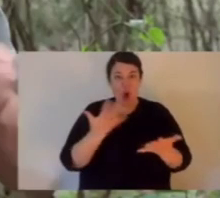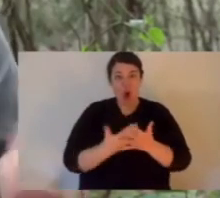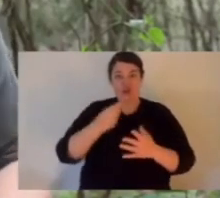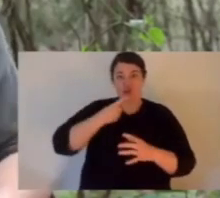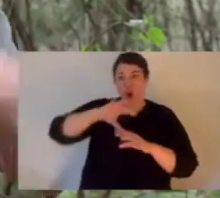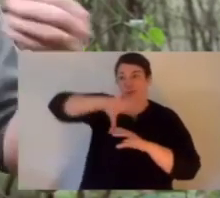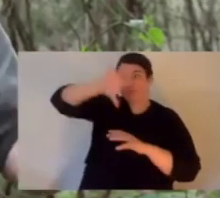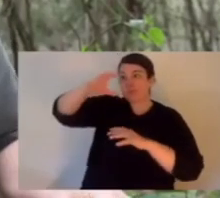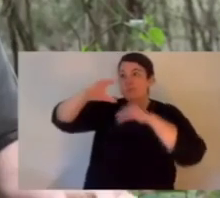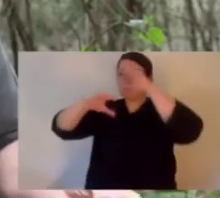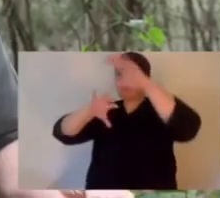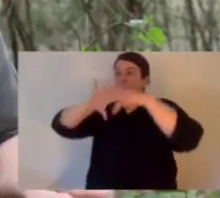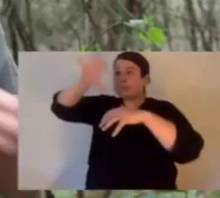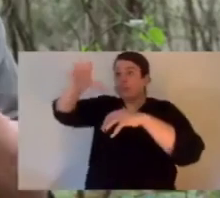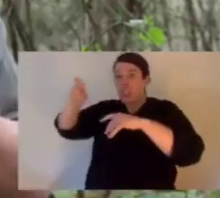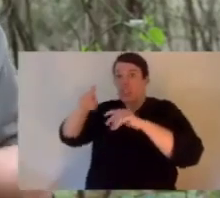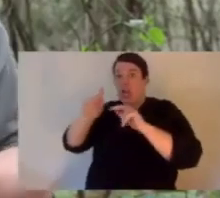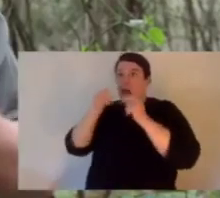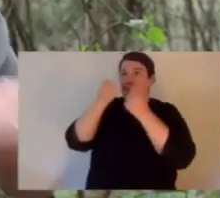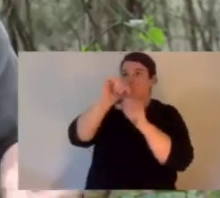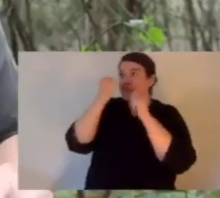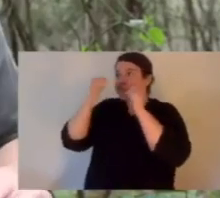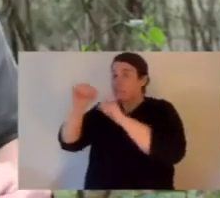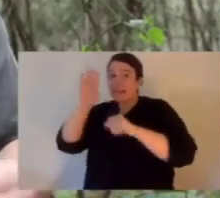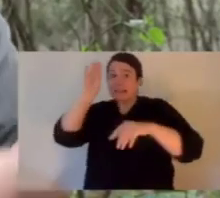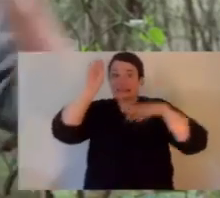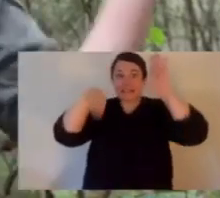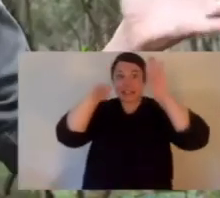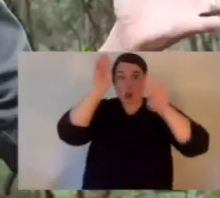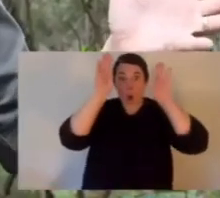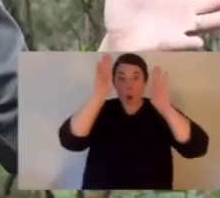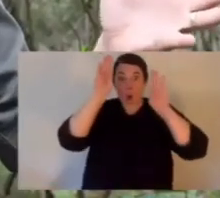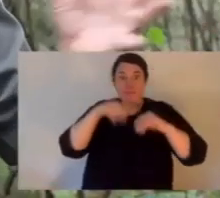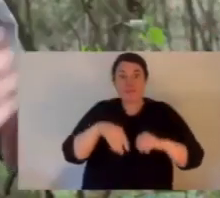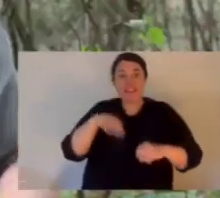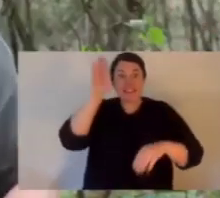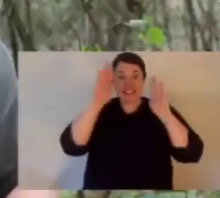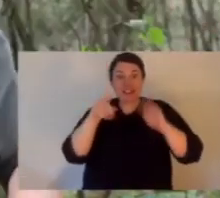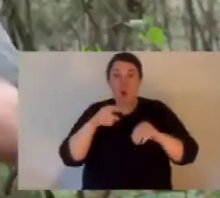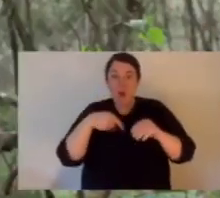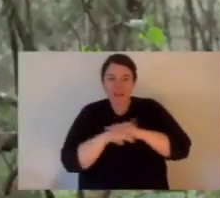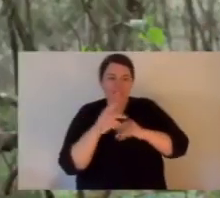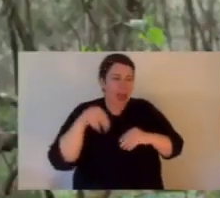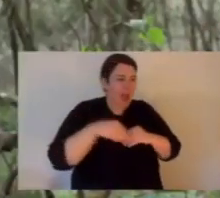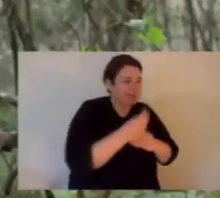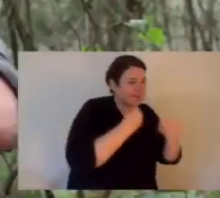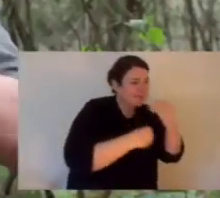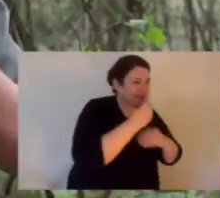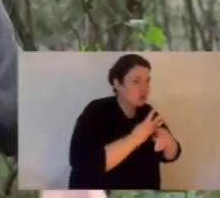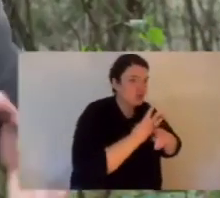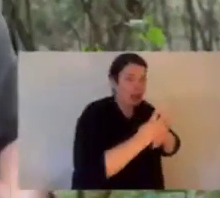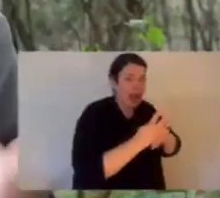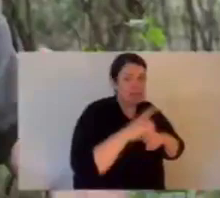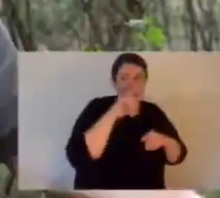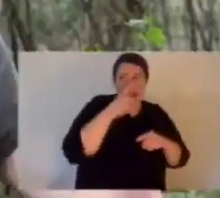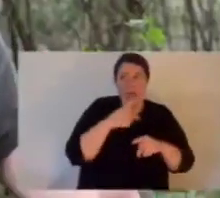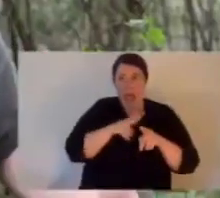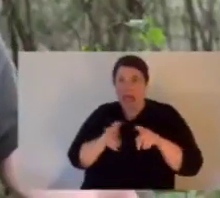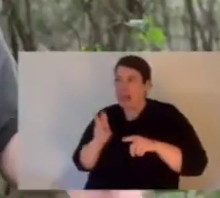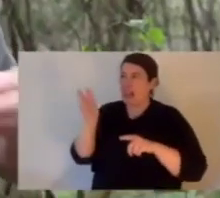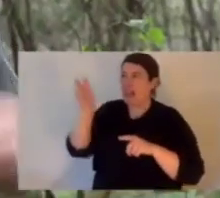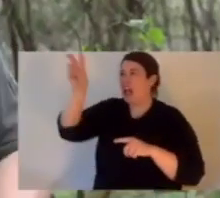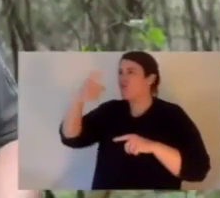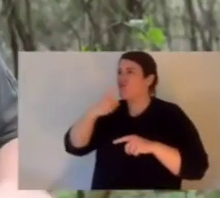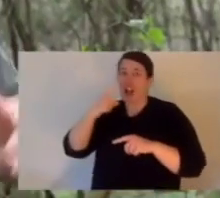harshest environments in Australia and as the name suggests they live on rocks. They take refuge on the rocks from predators like